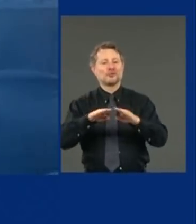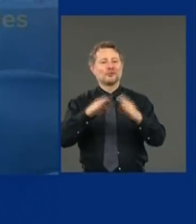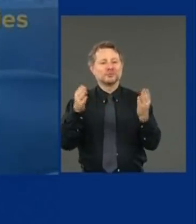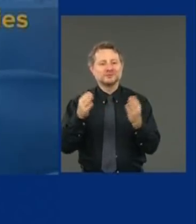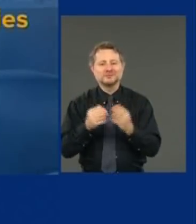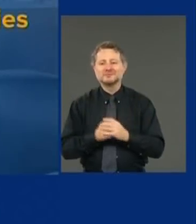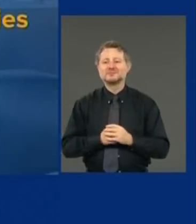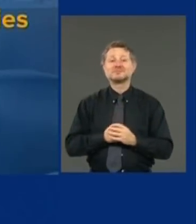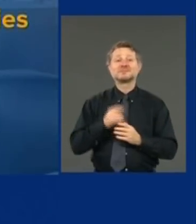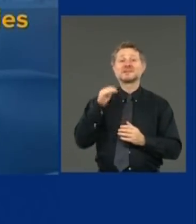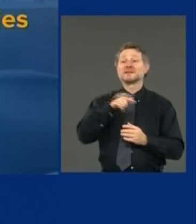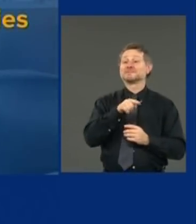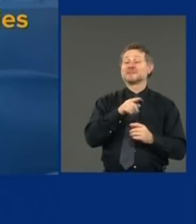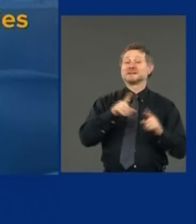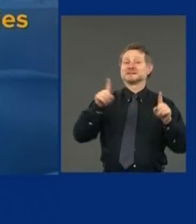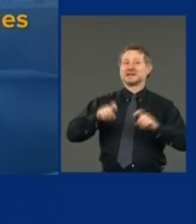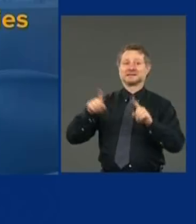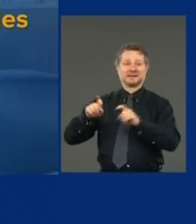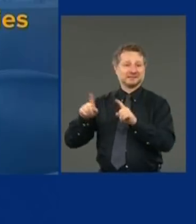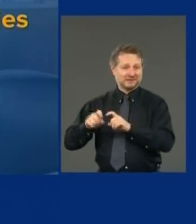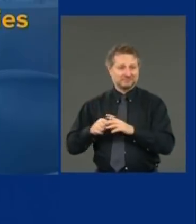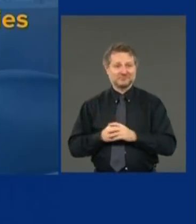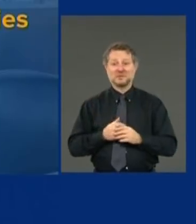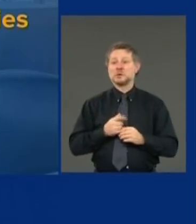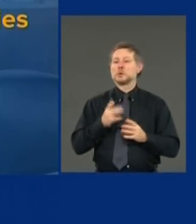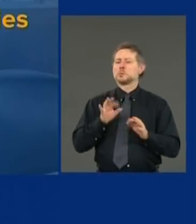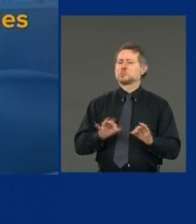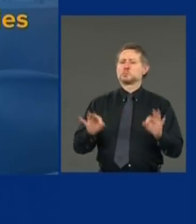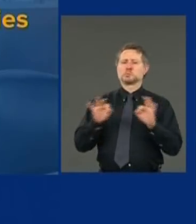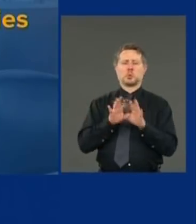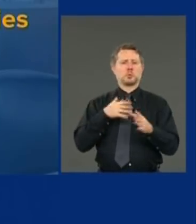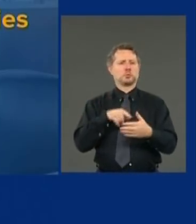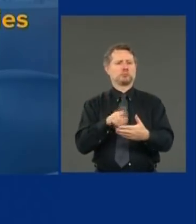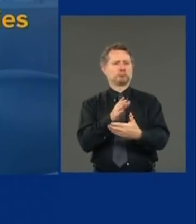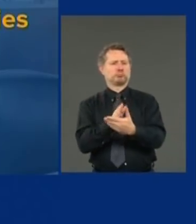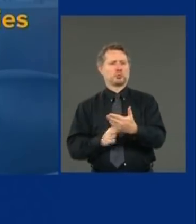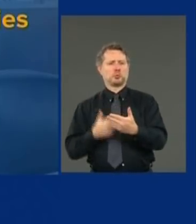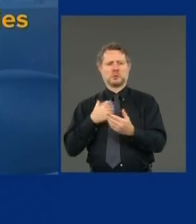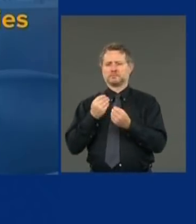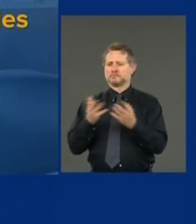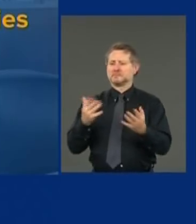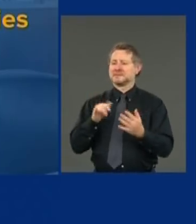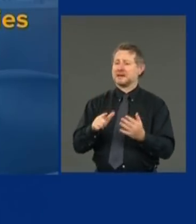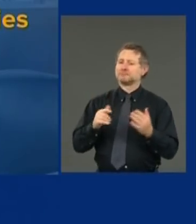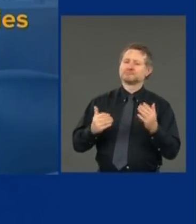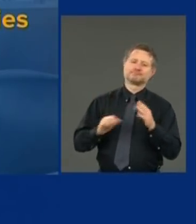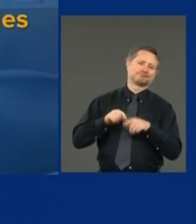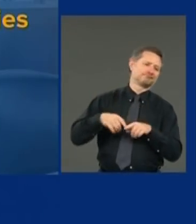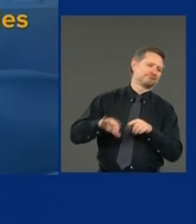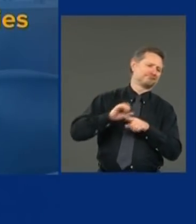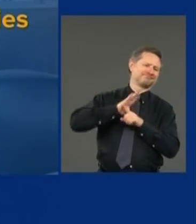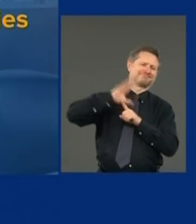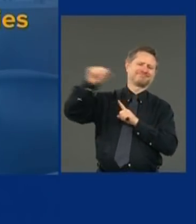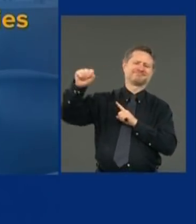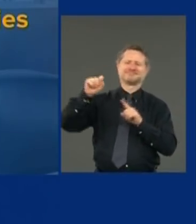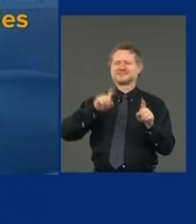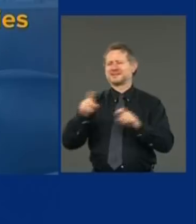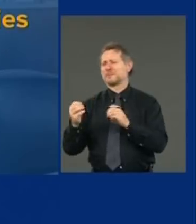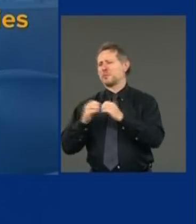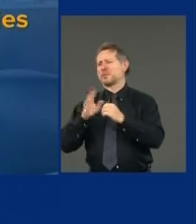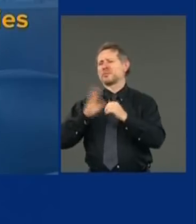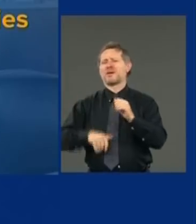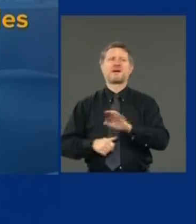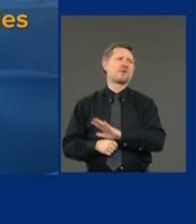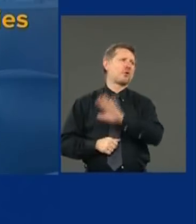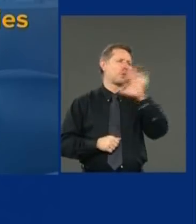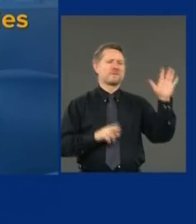Testing is a big component of all of this. New York State tests more than any other state per capita. We test more than